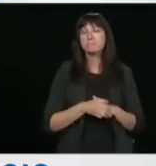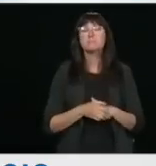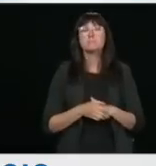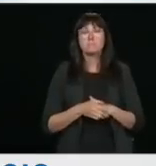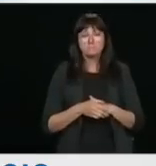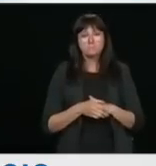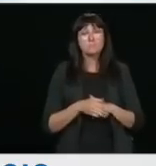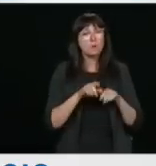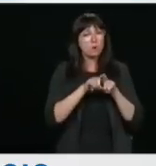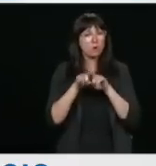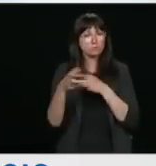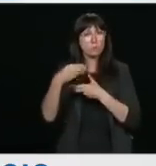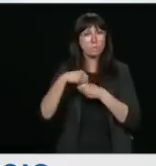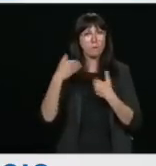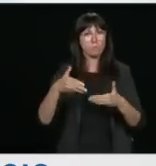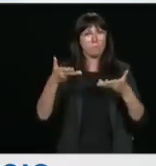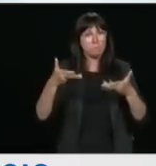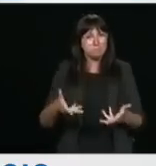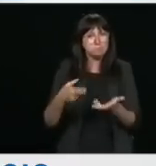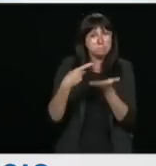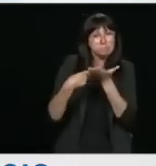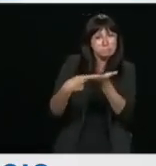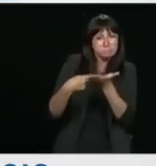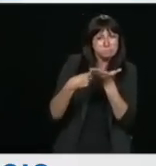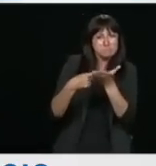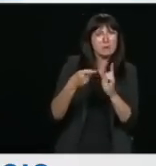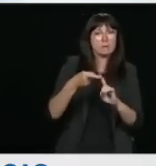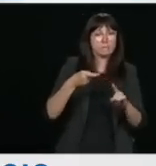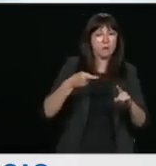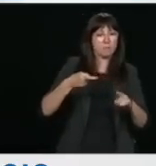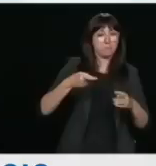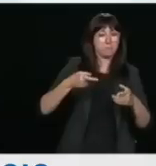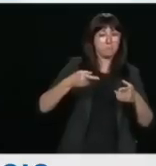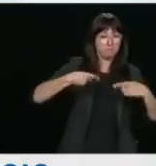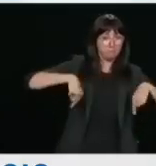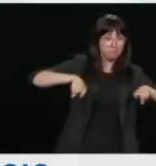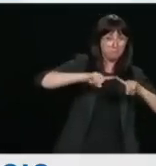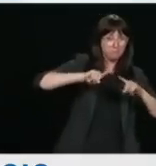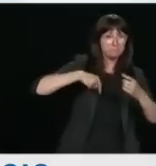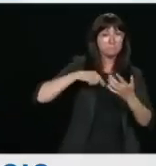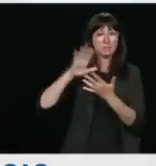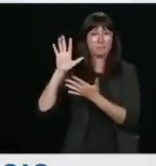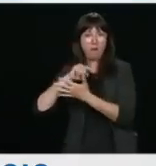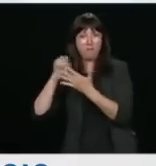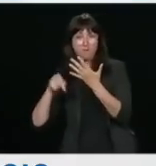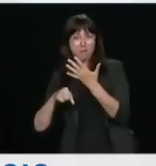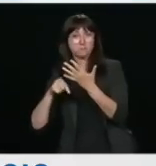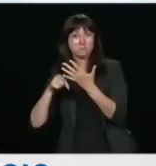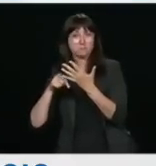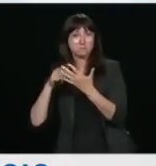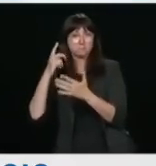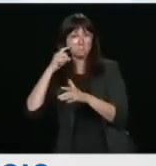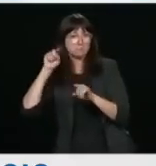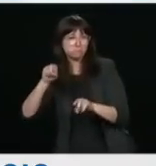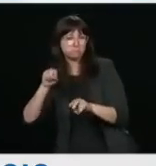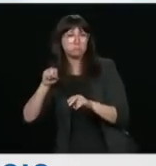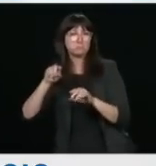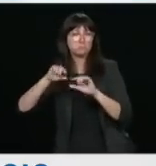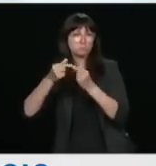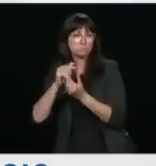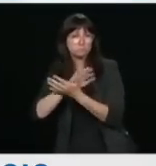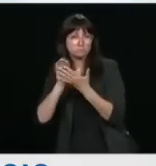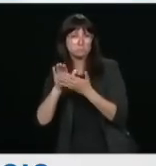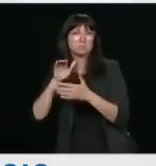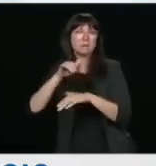that goes on between ourselves and our Five Eyes partners. I've been involved just quite recently in extensive conversations